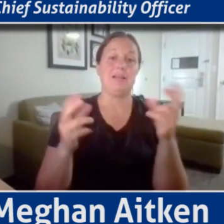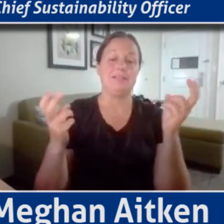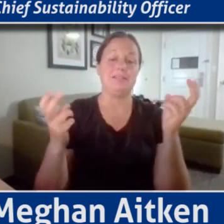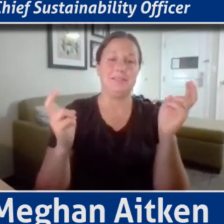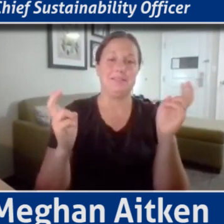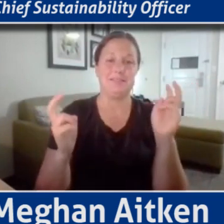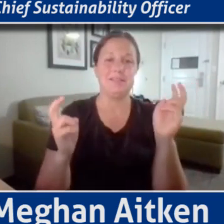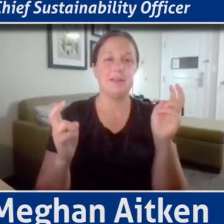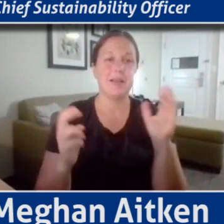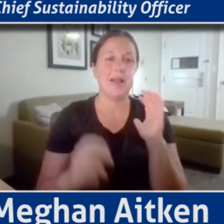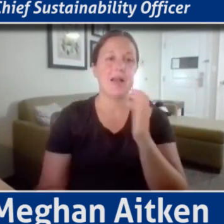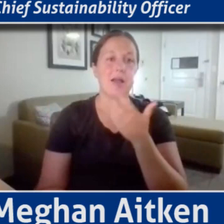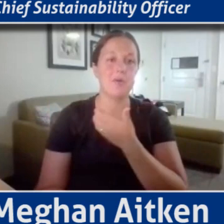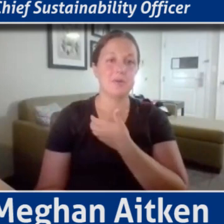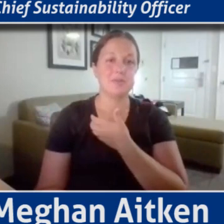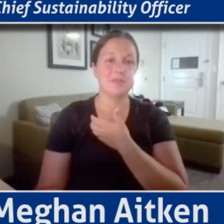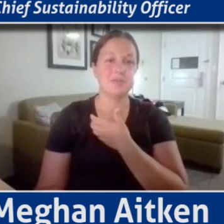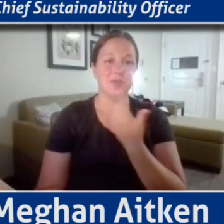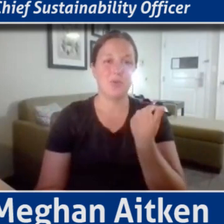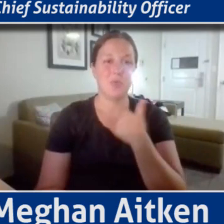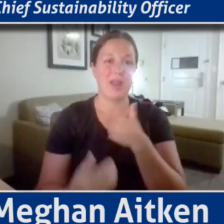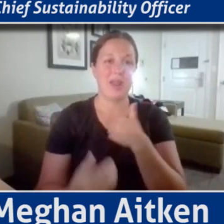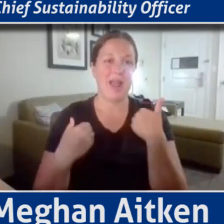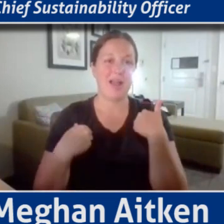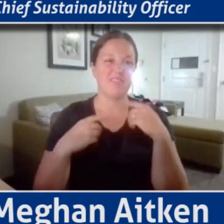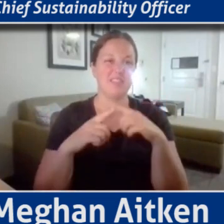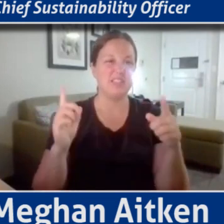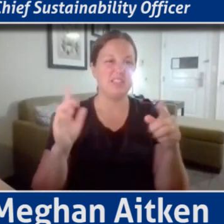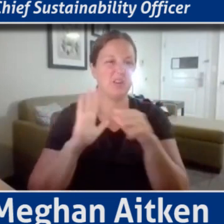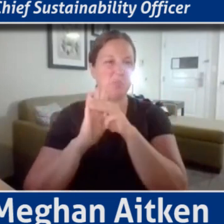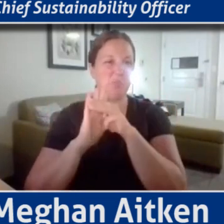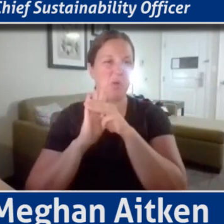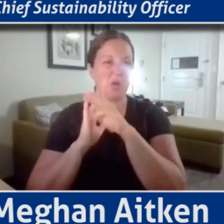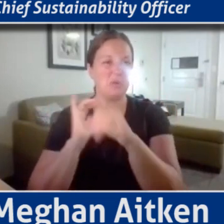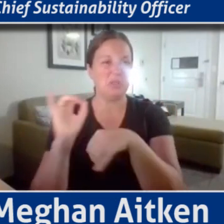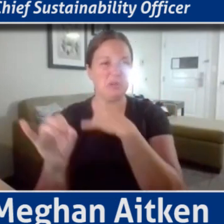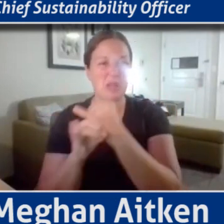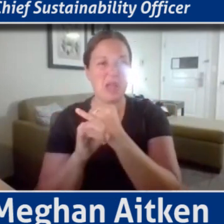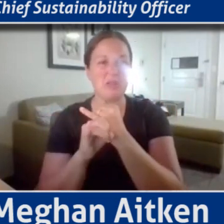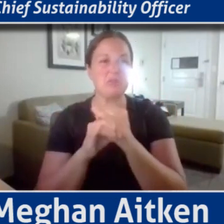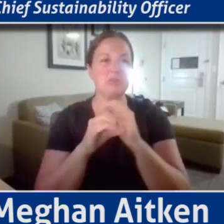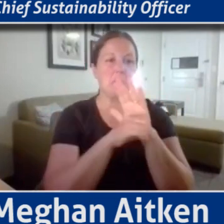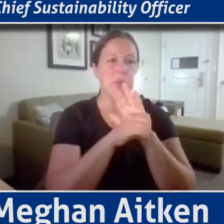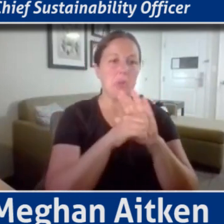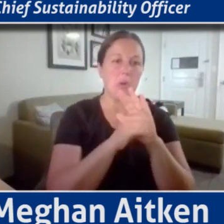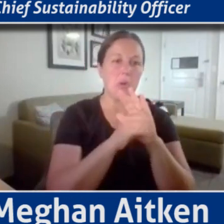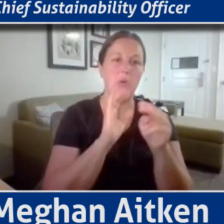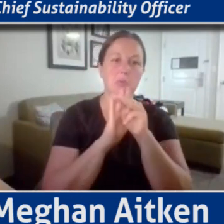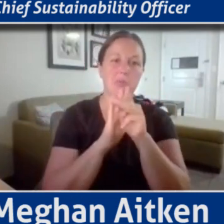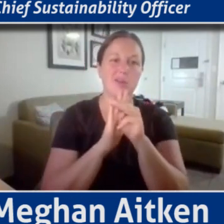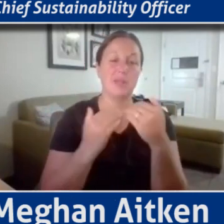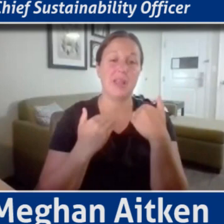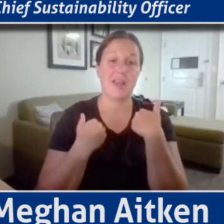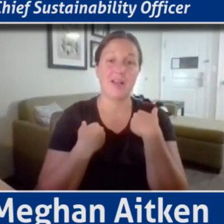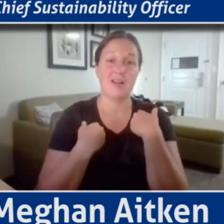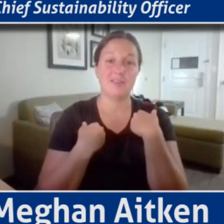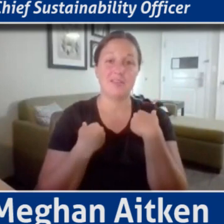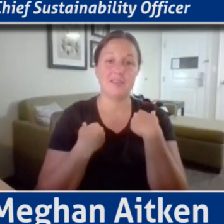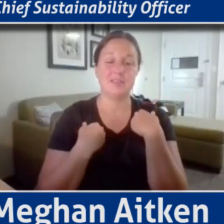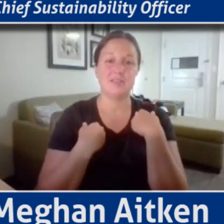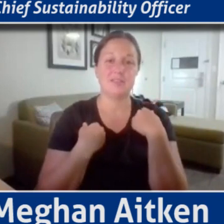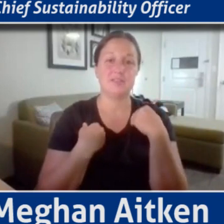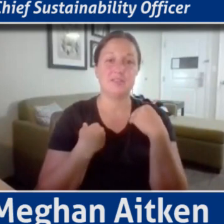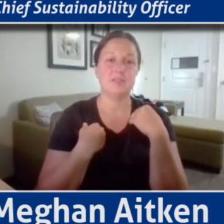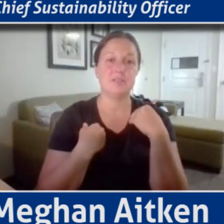And, you know, we have different models internationally and locally to look from, like Hawaii Green Grove had